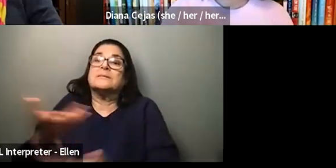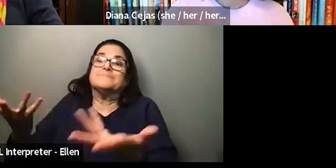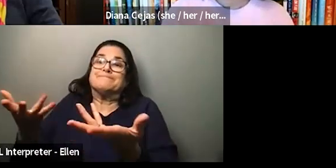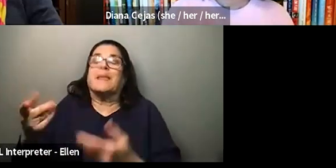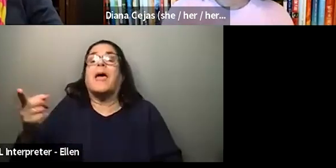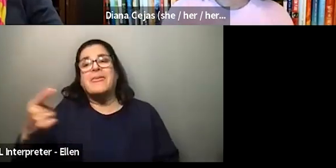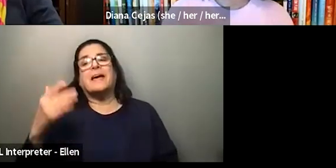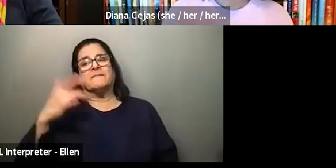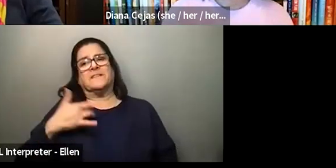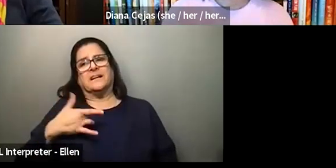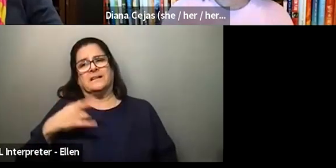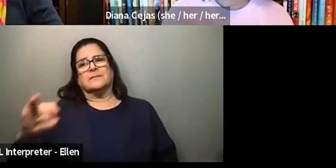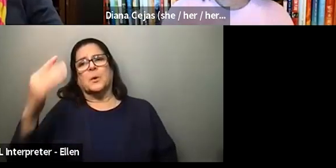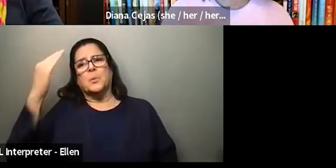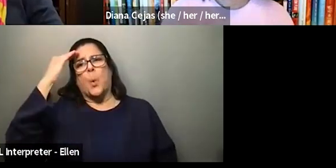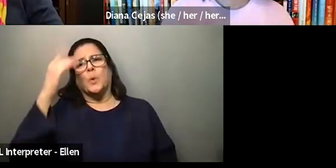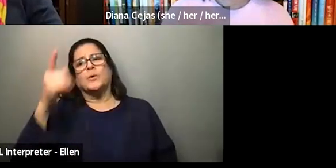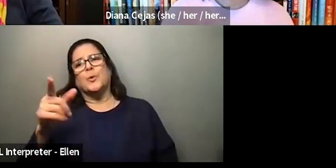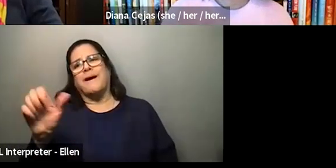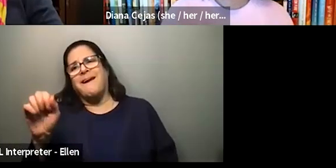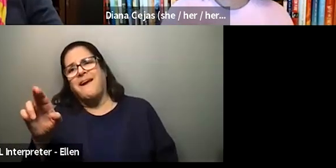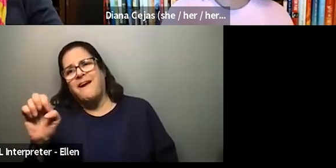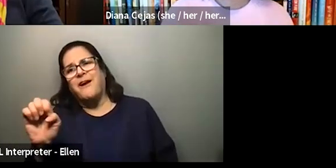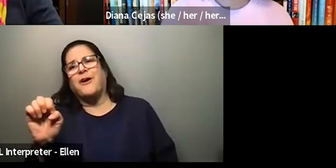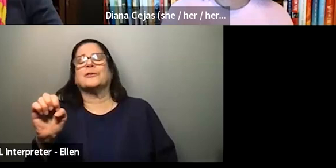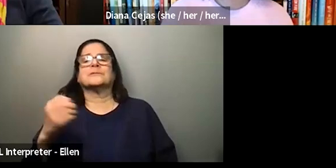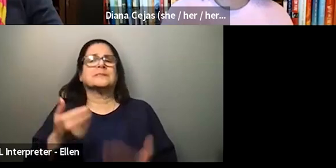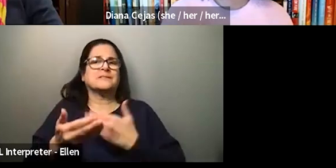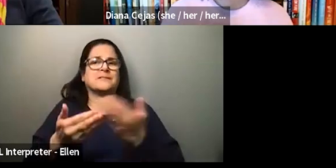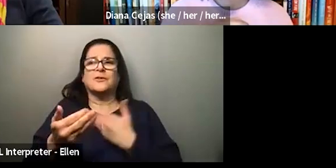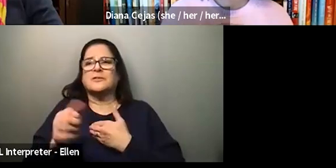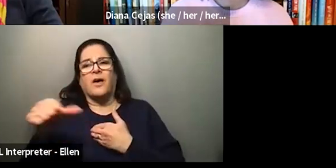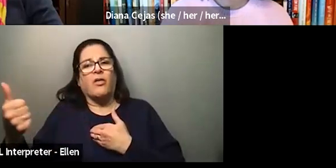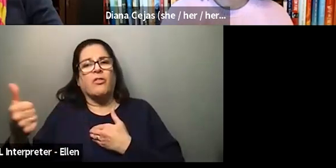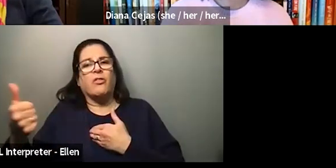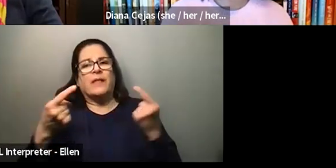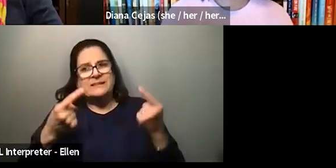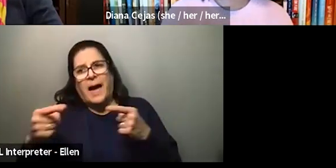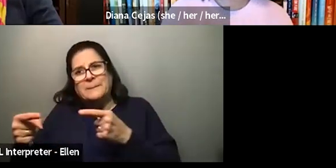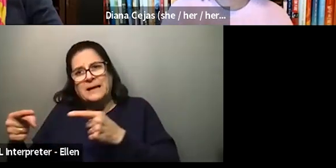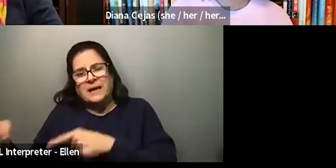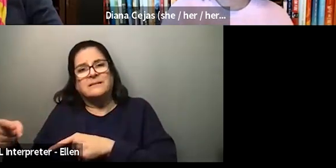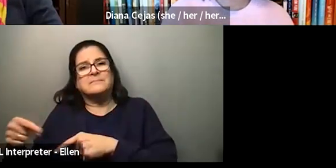you know, despite all the other things that are going on. And I think that in the end, wins everybody over.